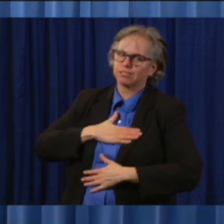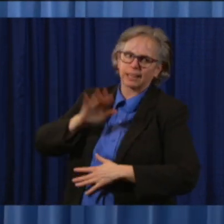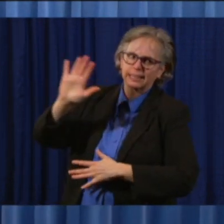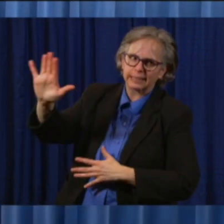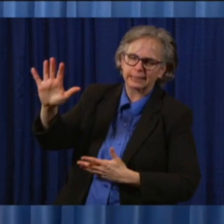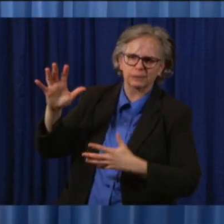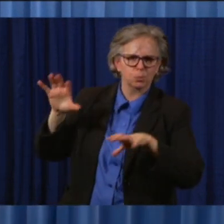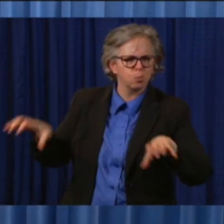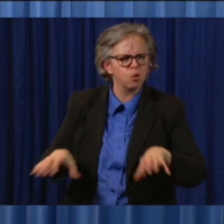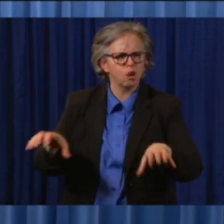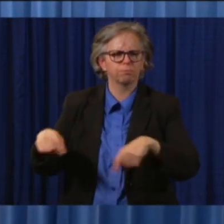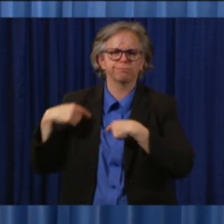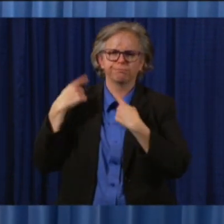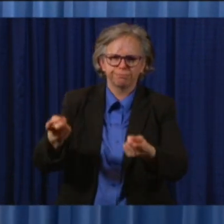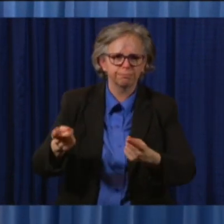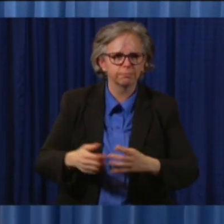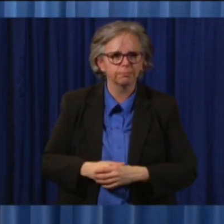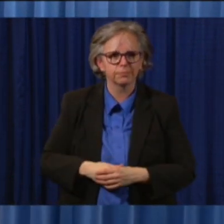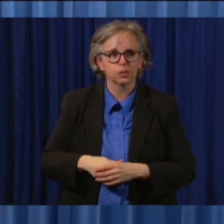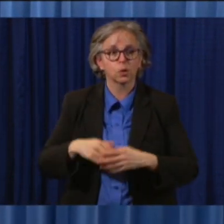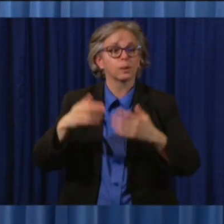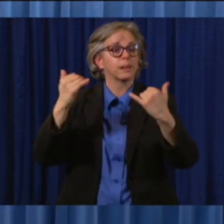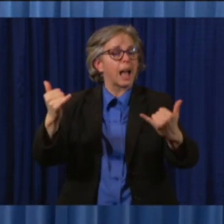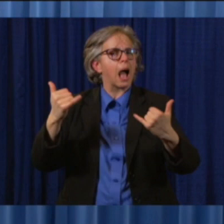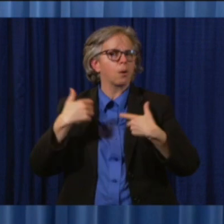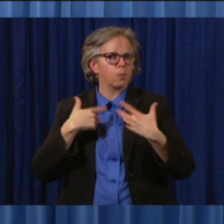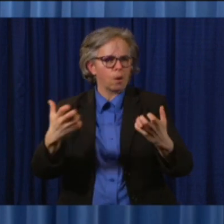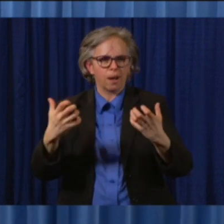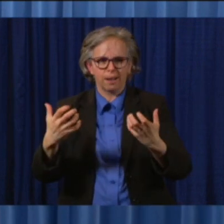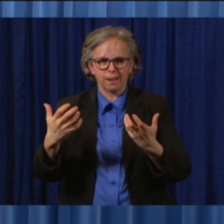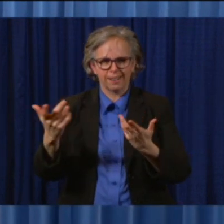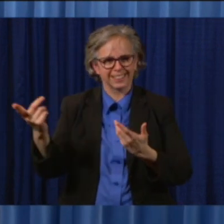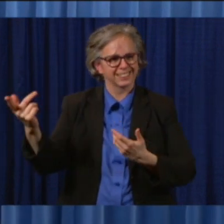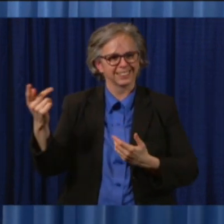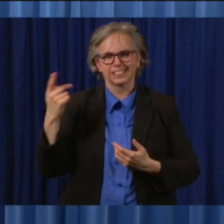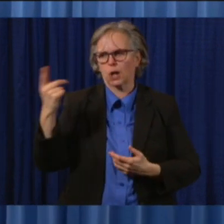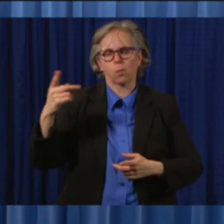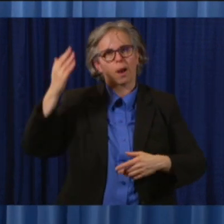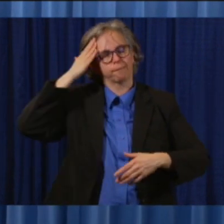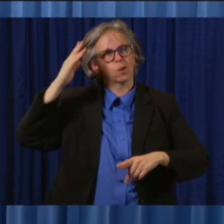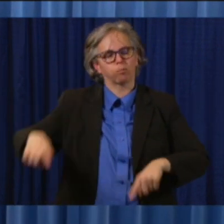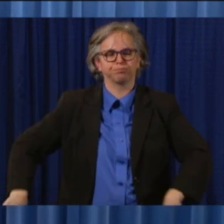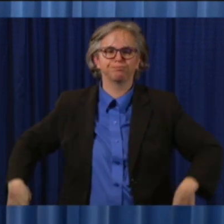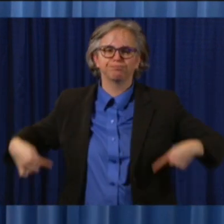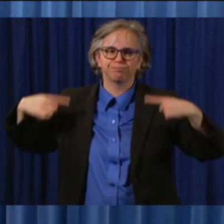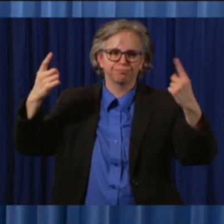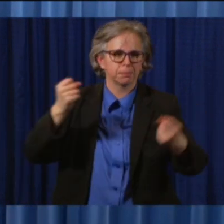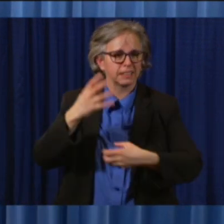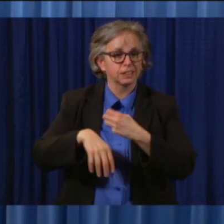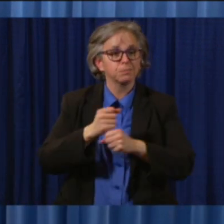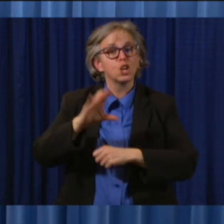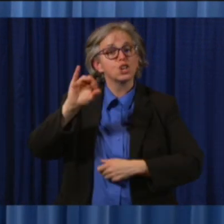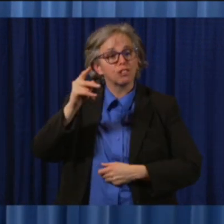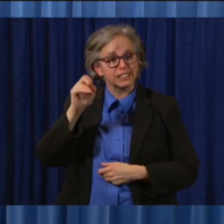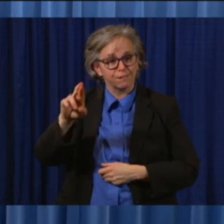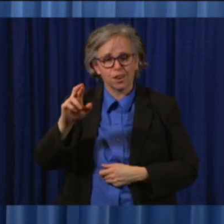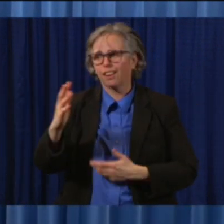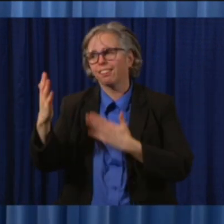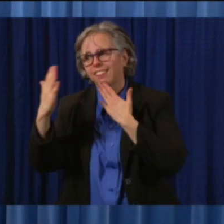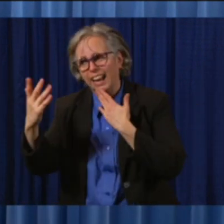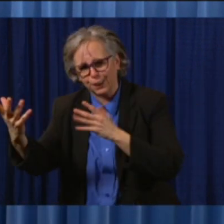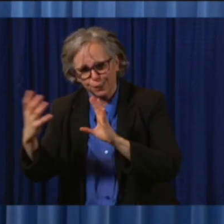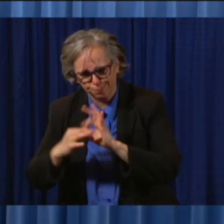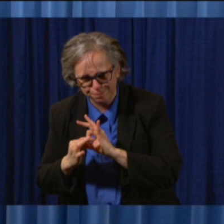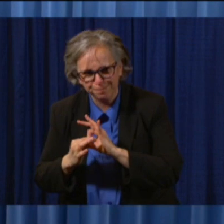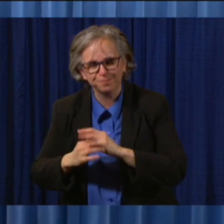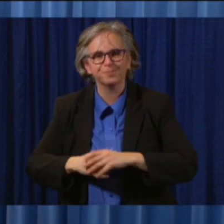who has worked on this, and someone who I've known for many, many years. Christopher, thank you very, very much for joining us. there you